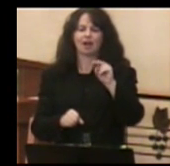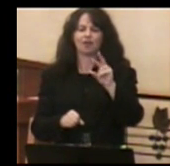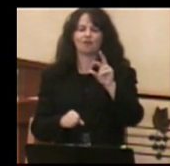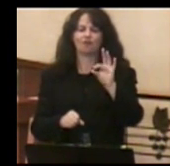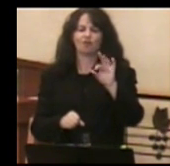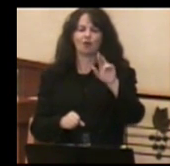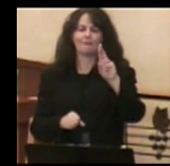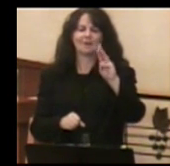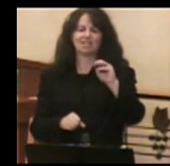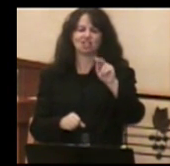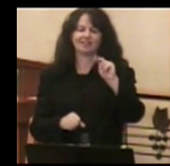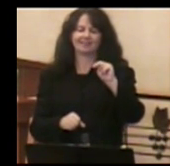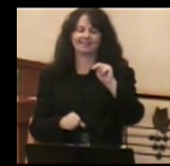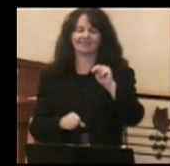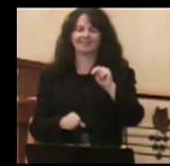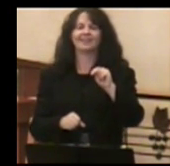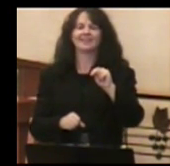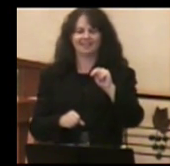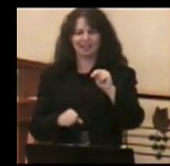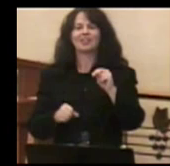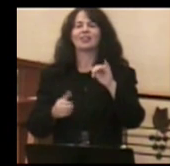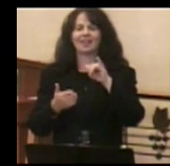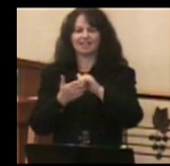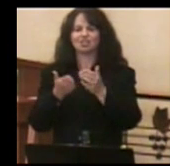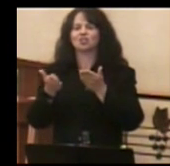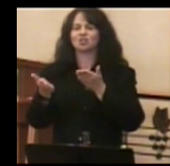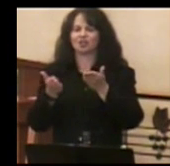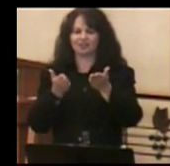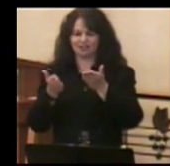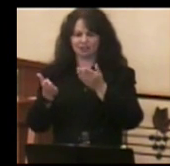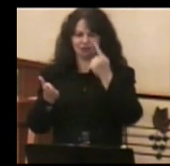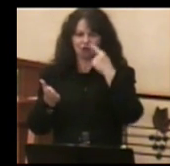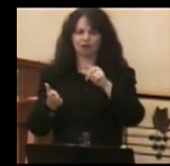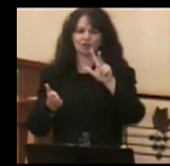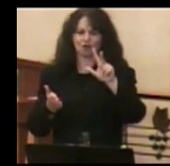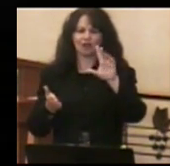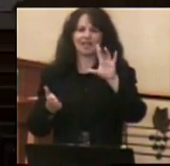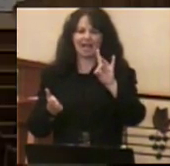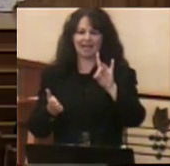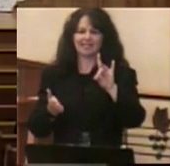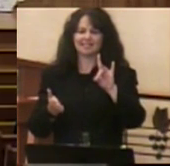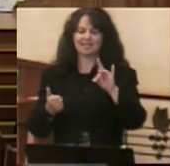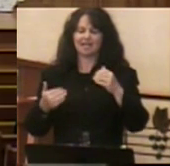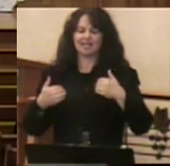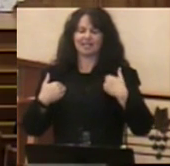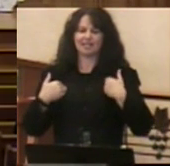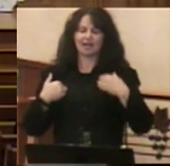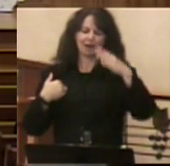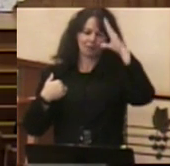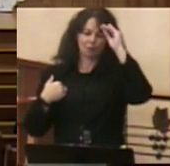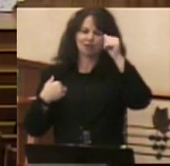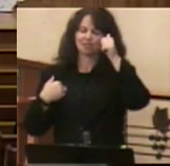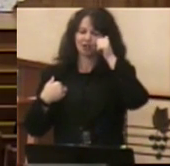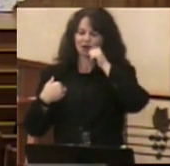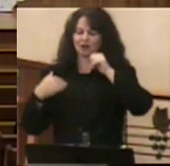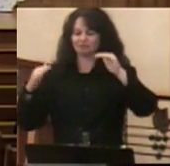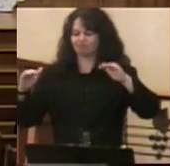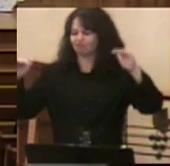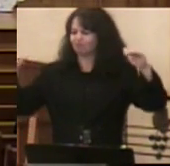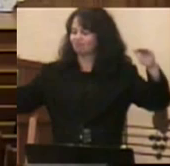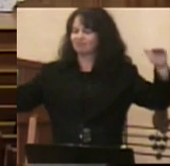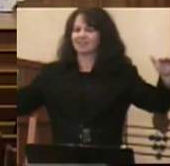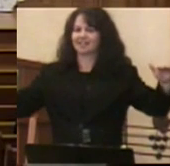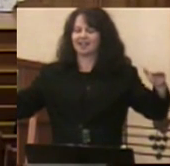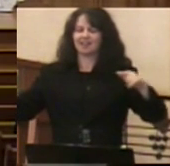faith. The confirmation service brings forward these 38 young people who renounce all the forces that